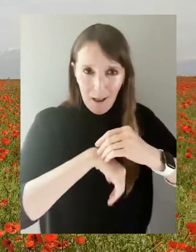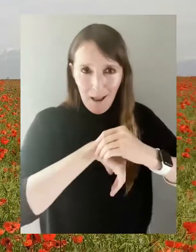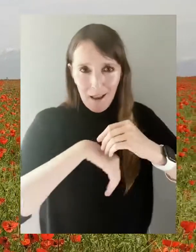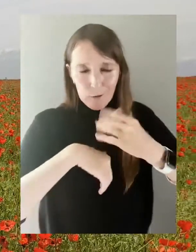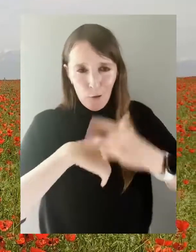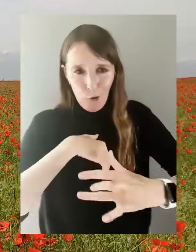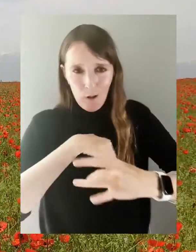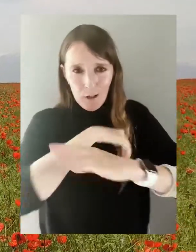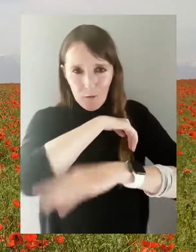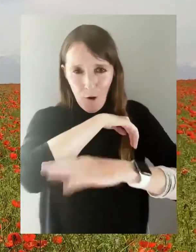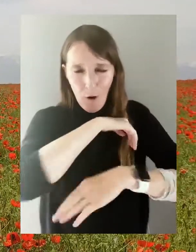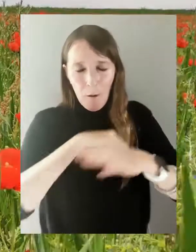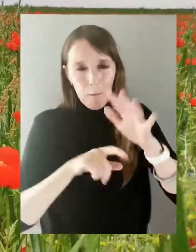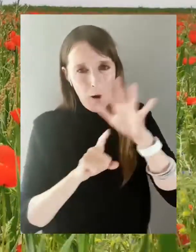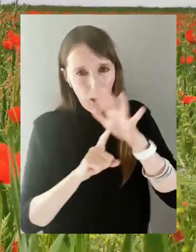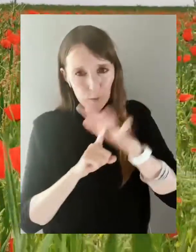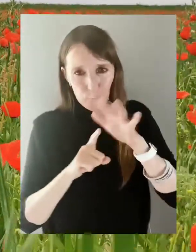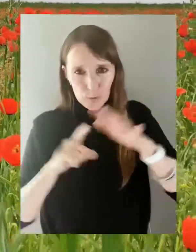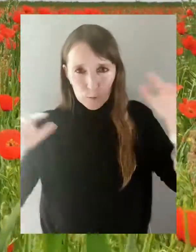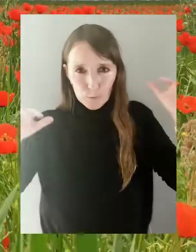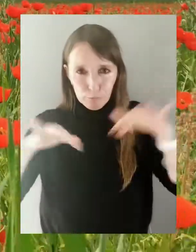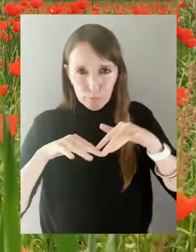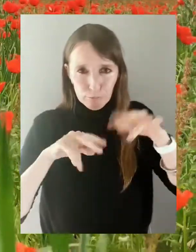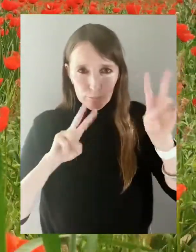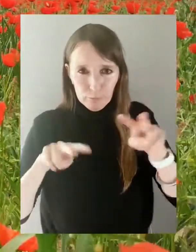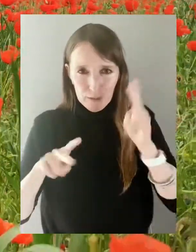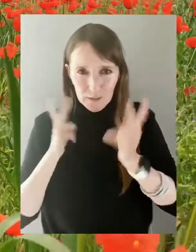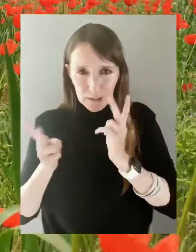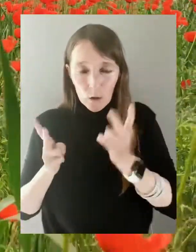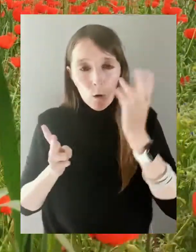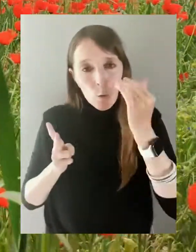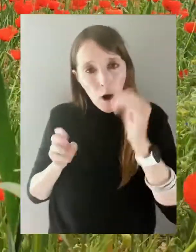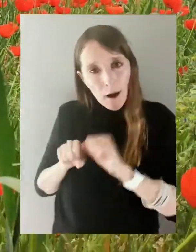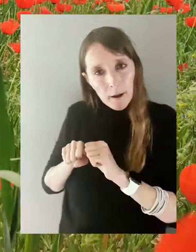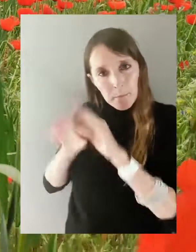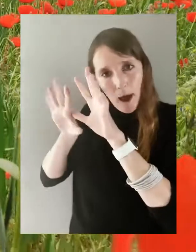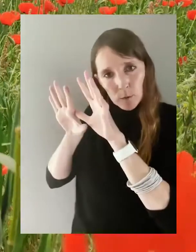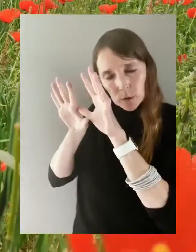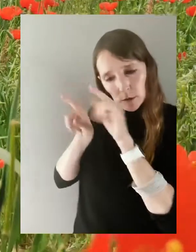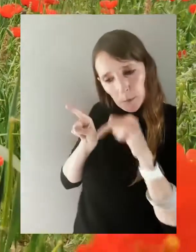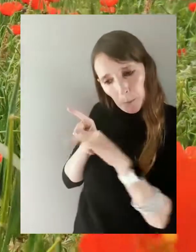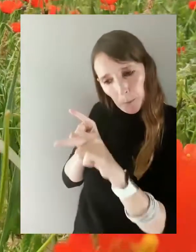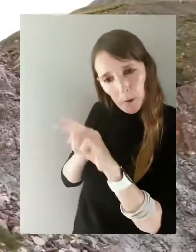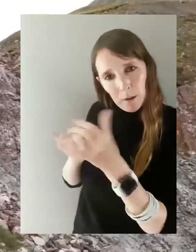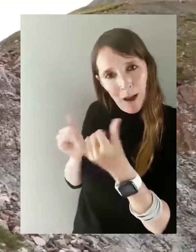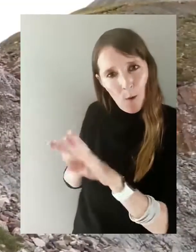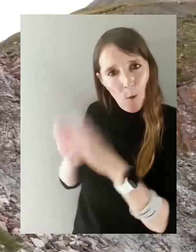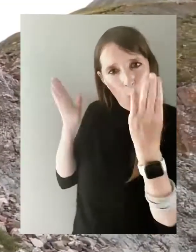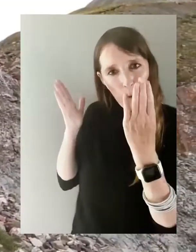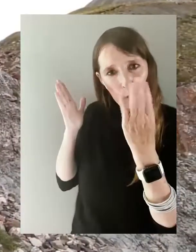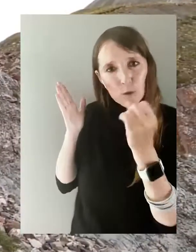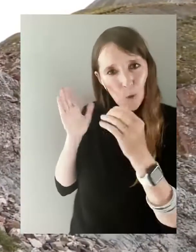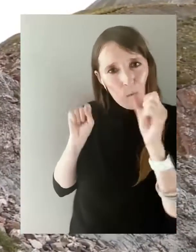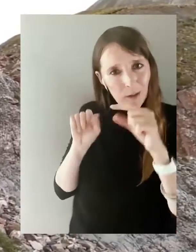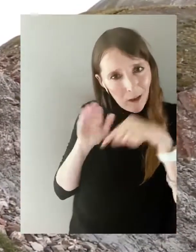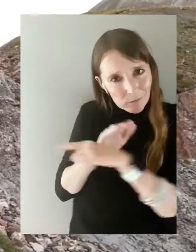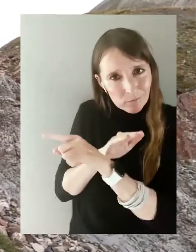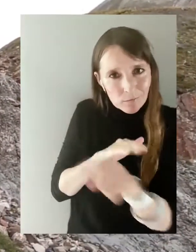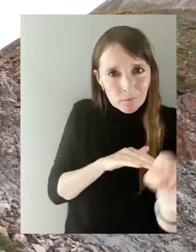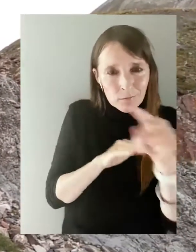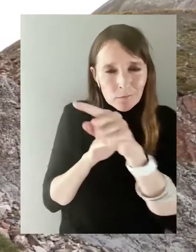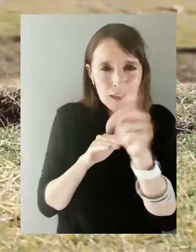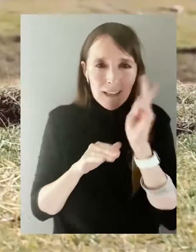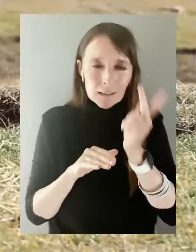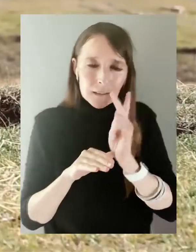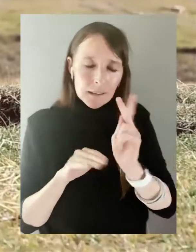most popular for visiting Kyrgyzstan. This is because the roads and mountains passes are open, lots of remote and areas with